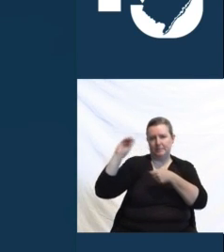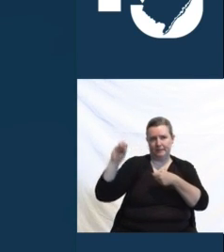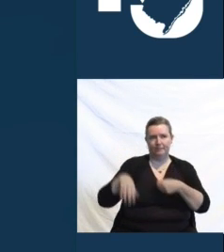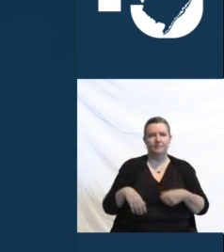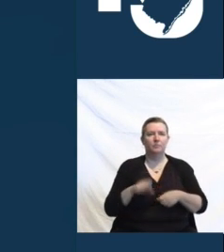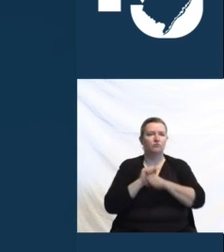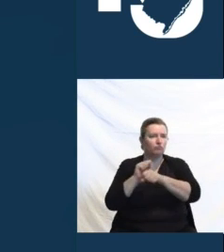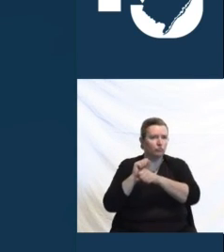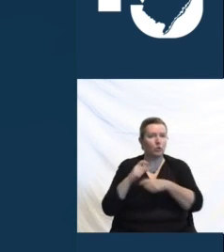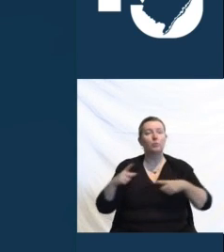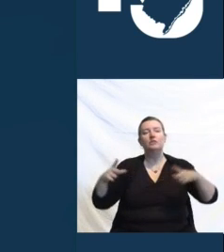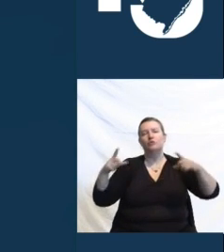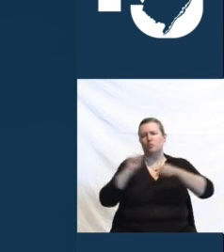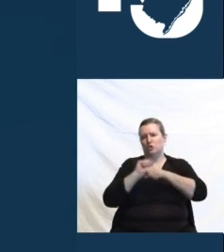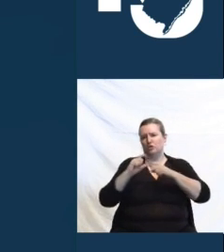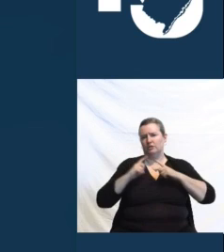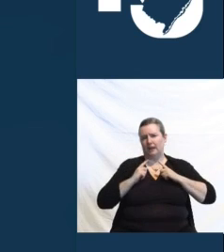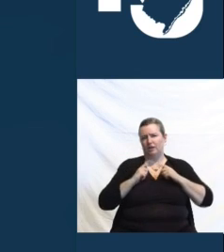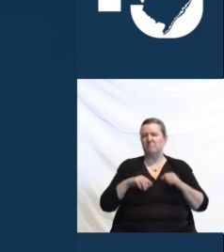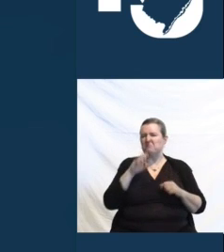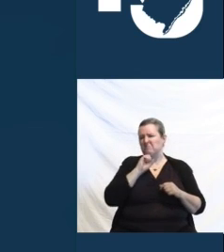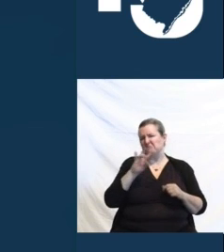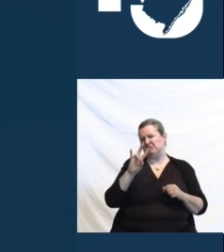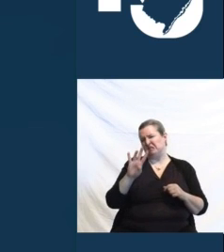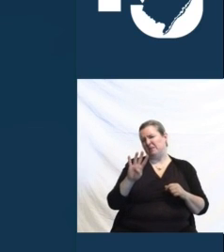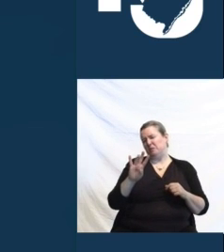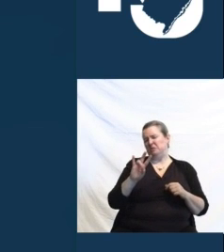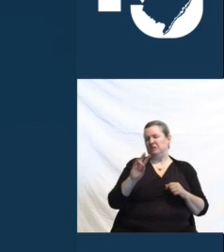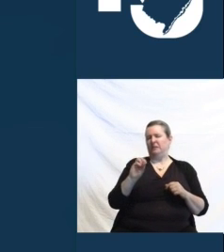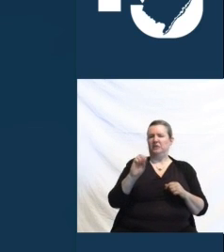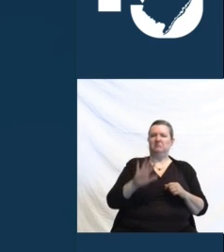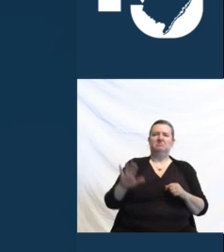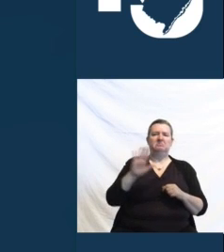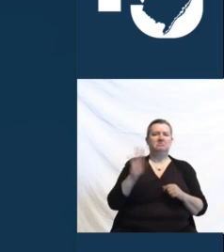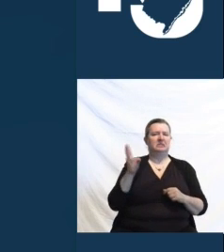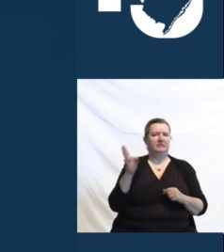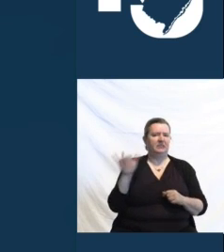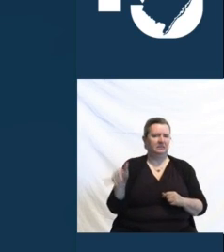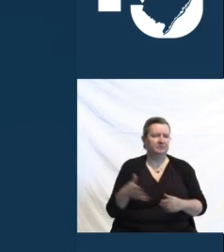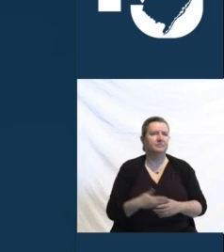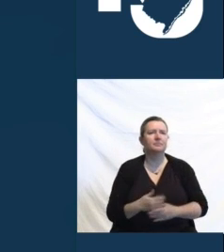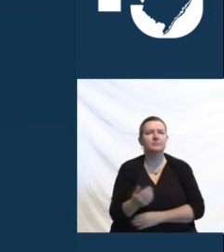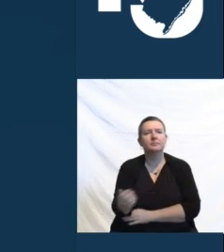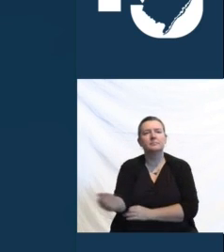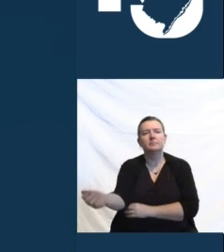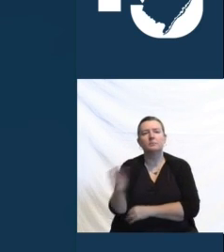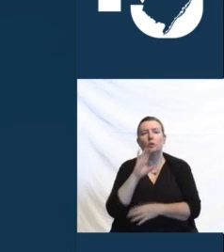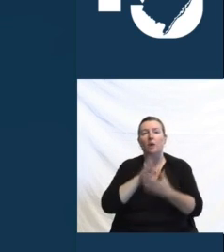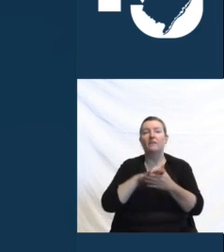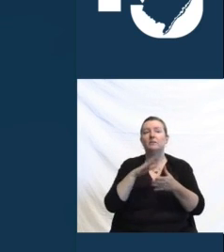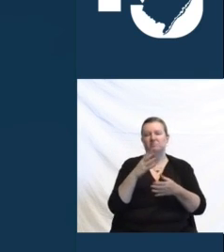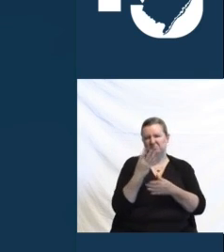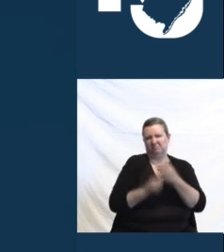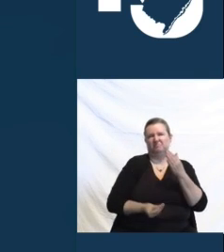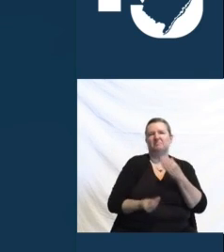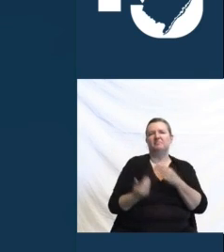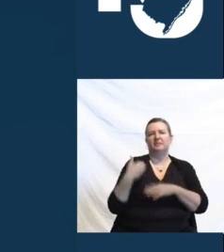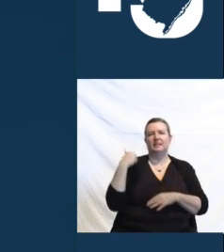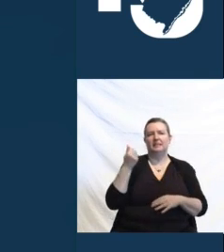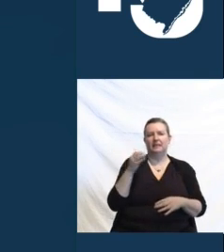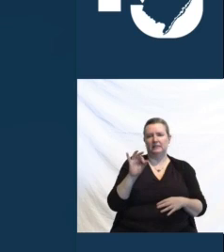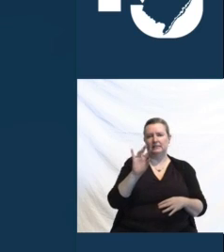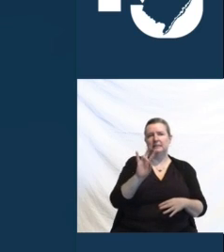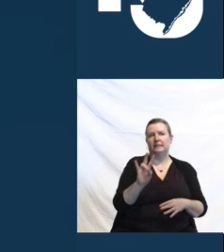Michael and his late wife, Lois, who passed sadly in 1978, they had four children, Michael,